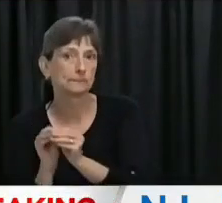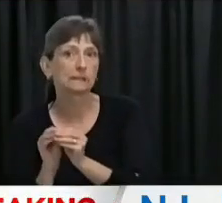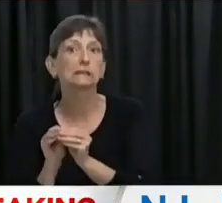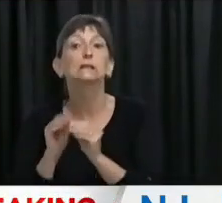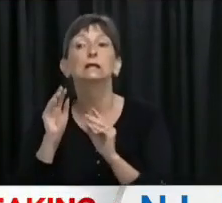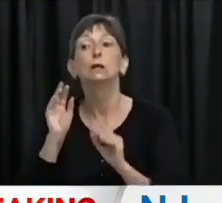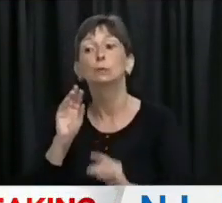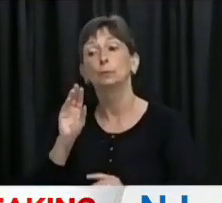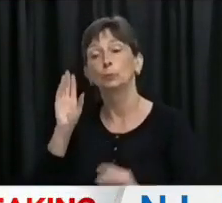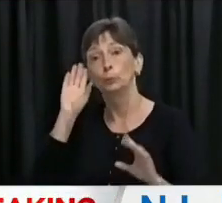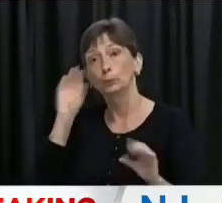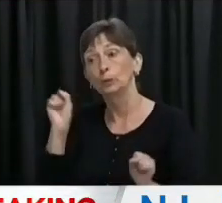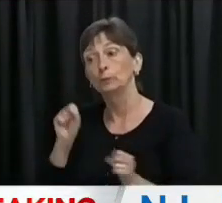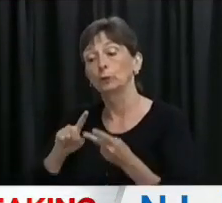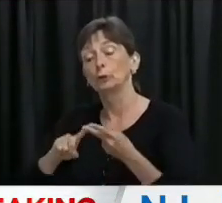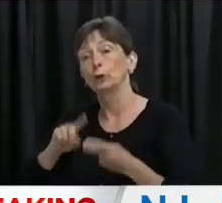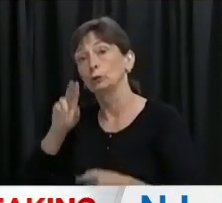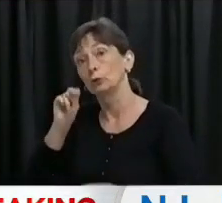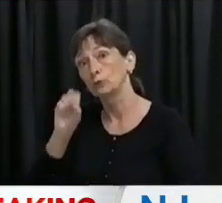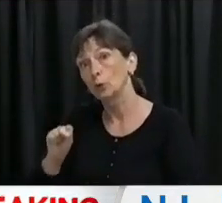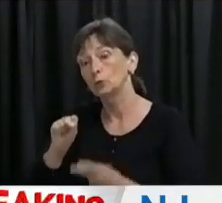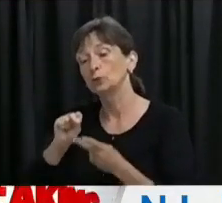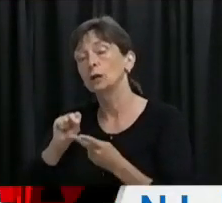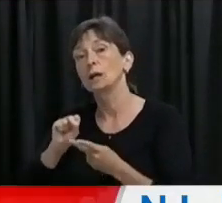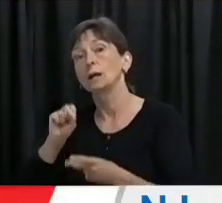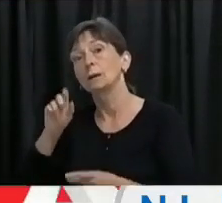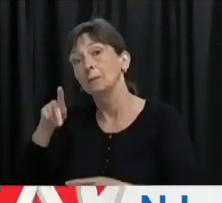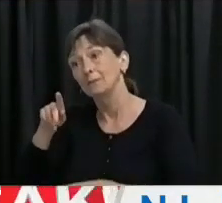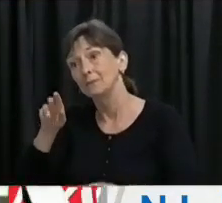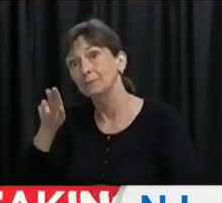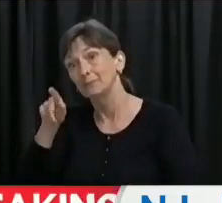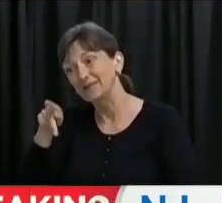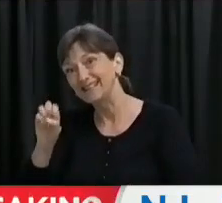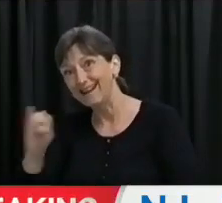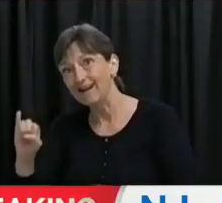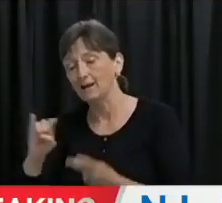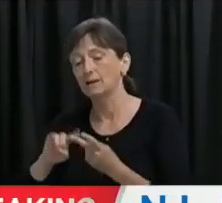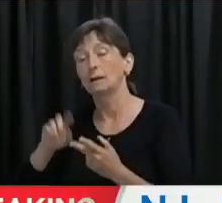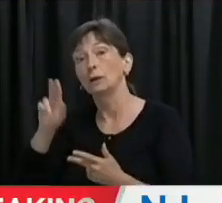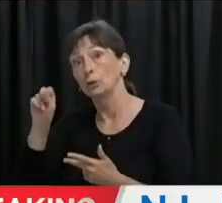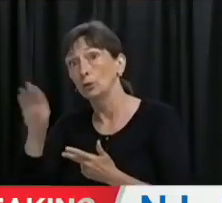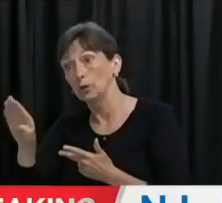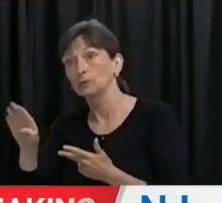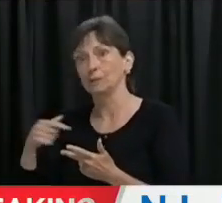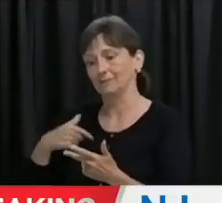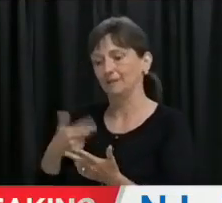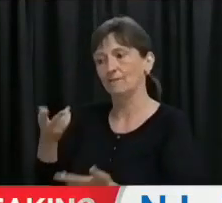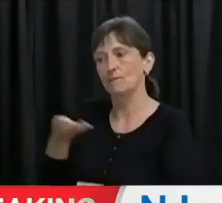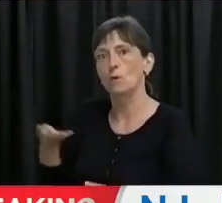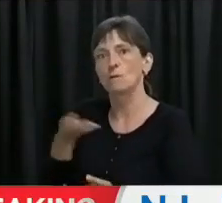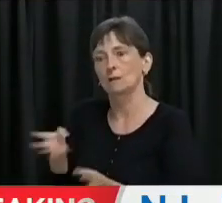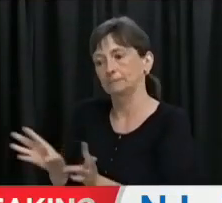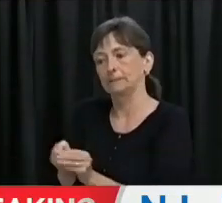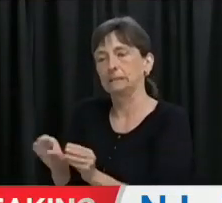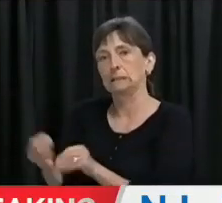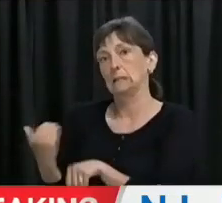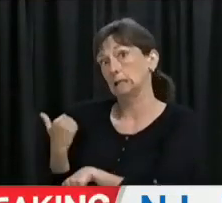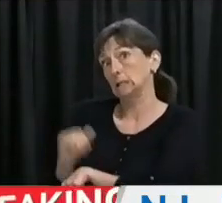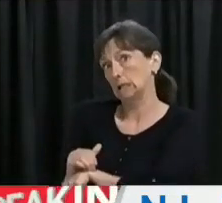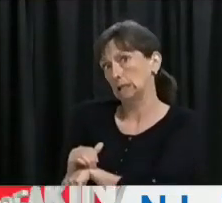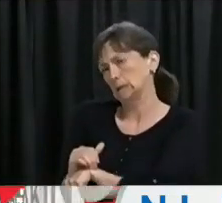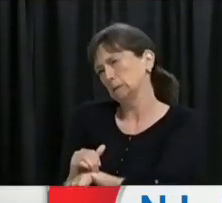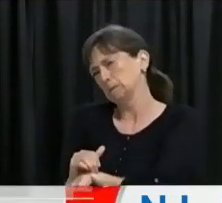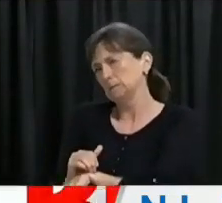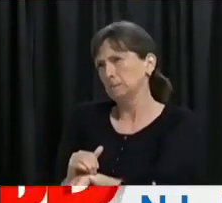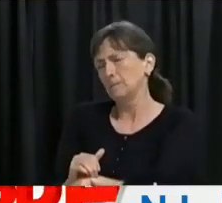Dennis King in Prince Edward Island, and Premier Stephen McNeil in Nova Scotia. And we had a discussion about what an